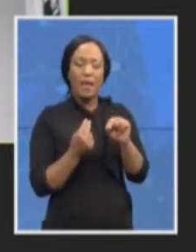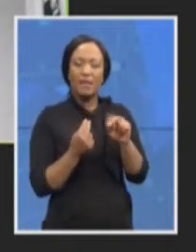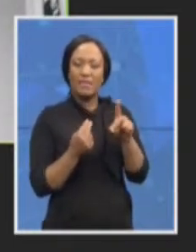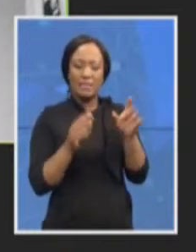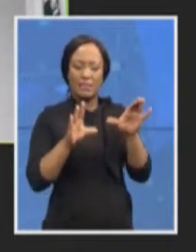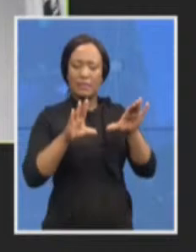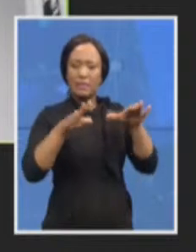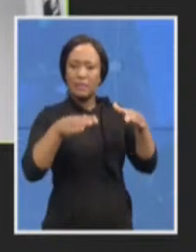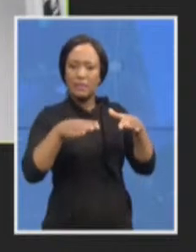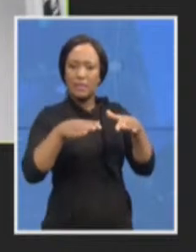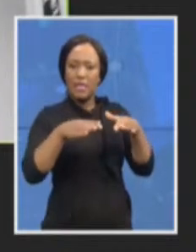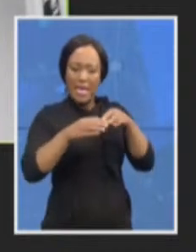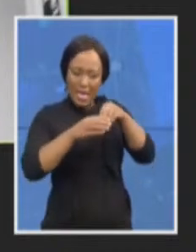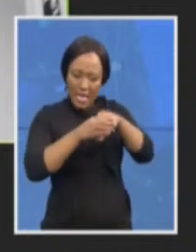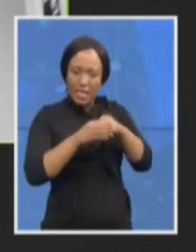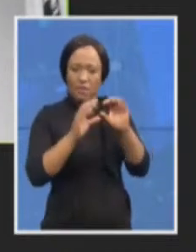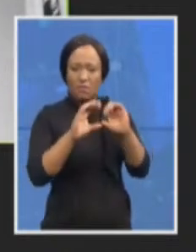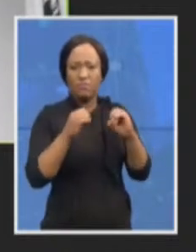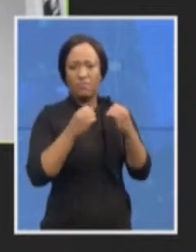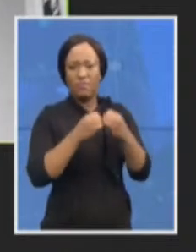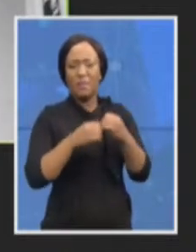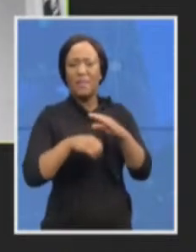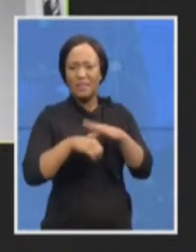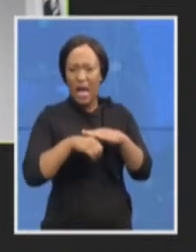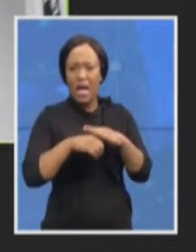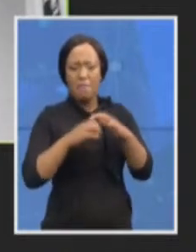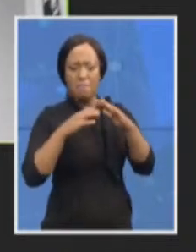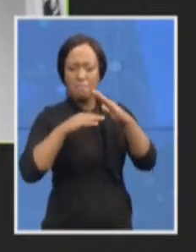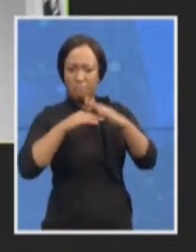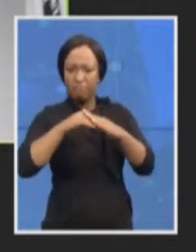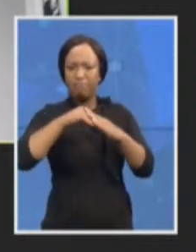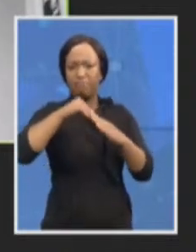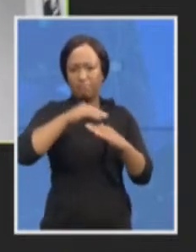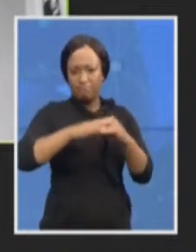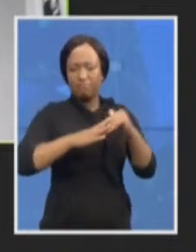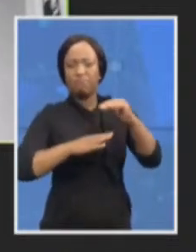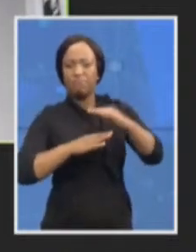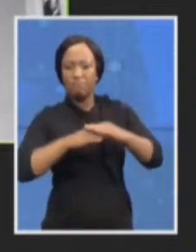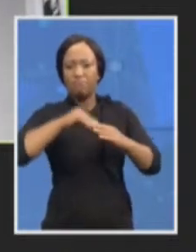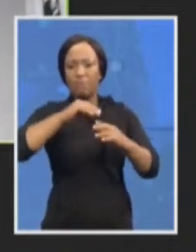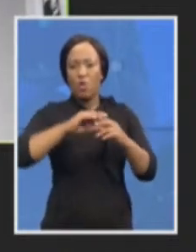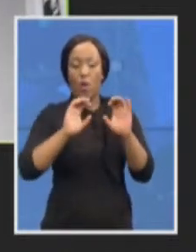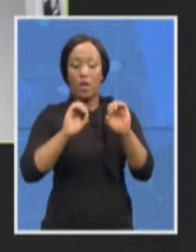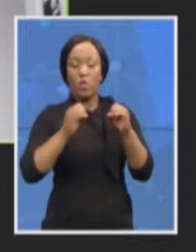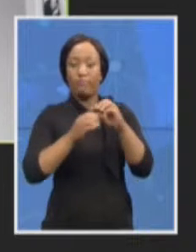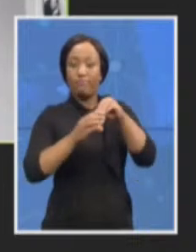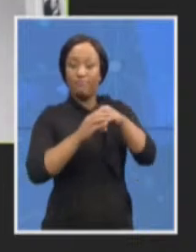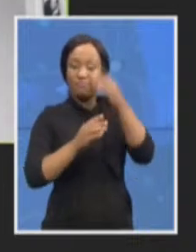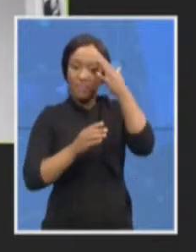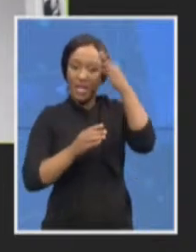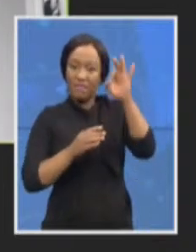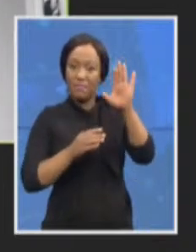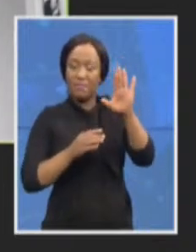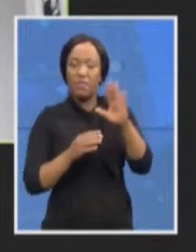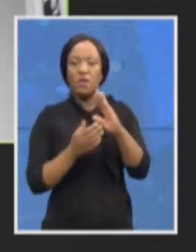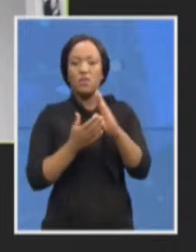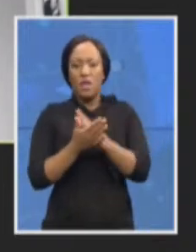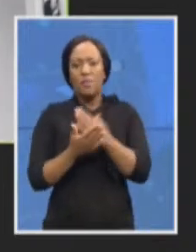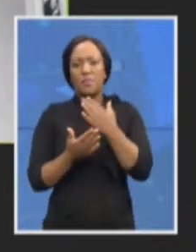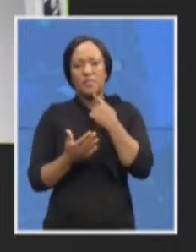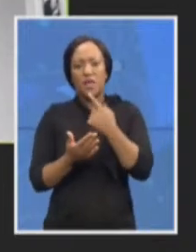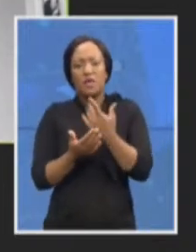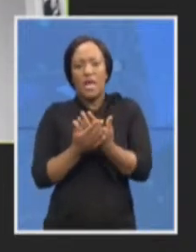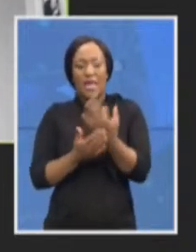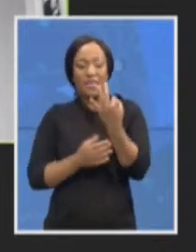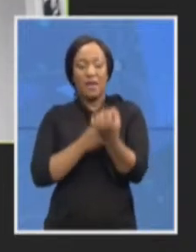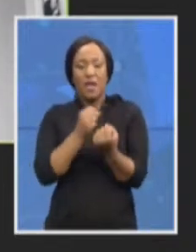Most businesses and organizational design experts will agree that it takes at least three years for an organization or department to